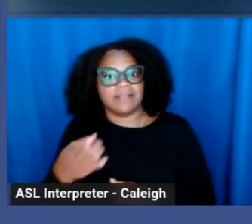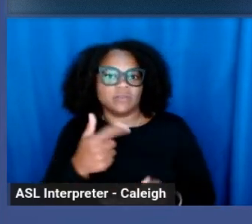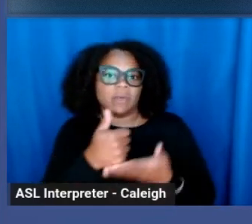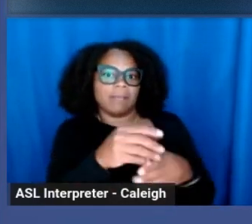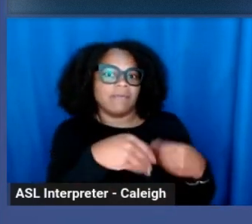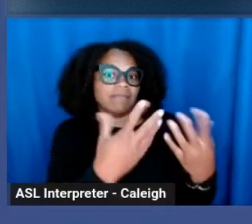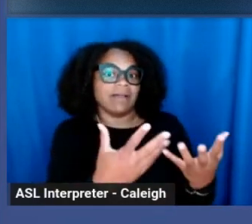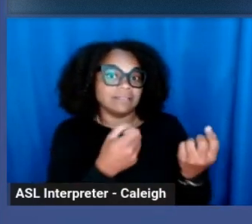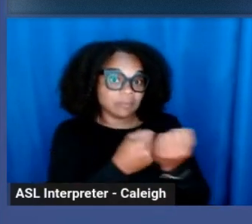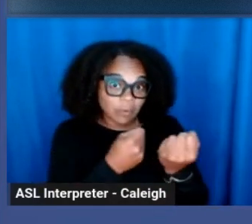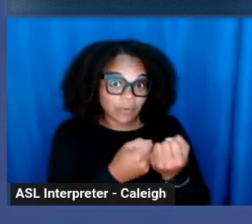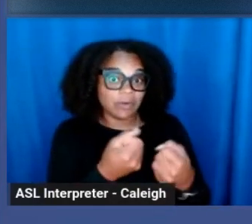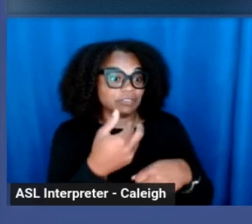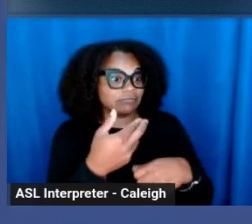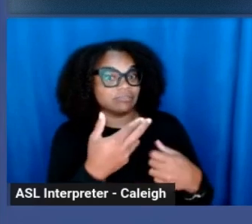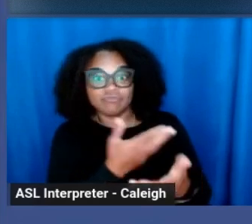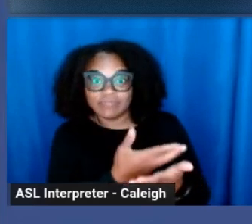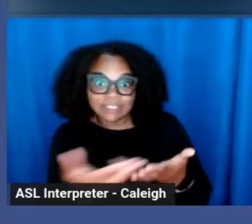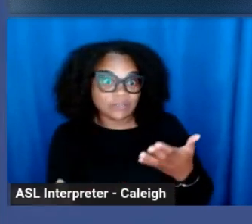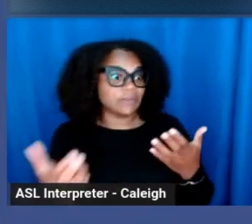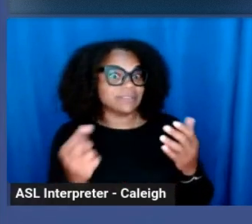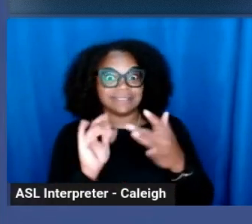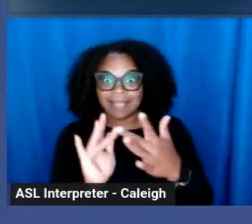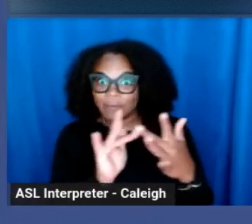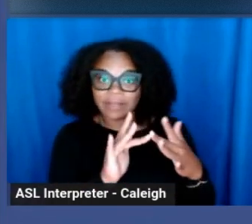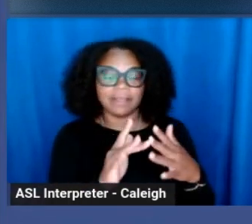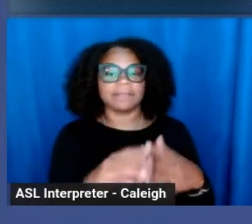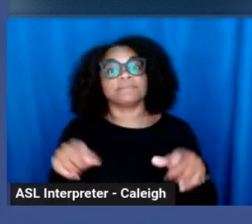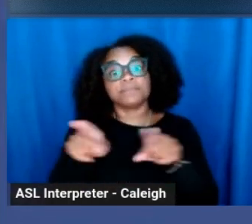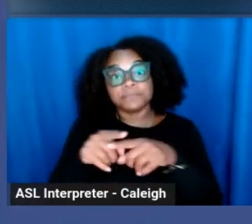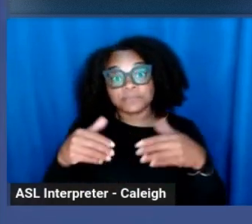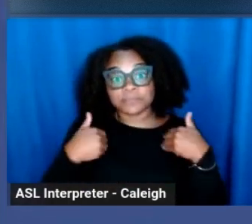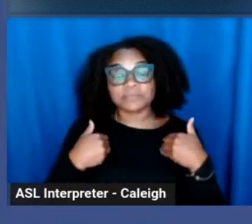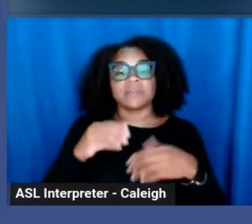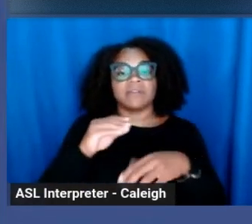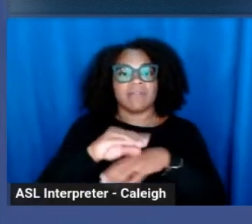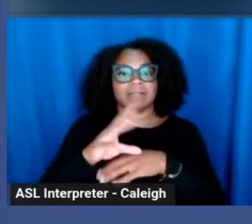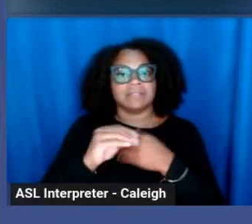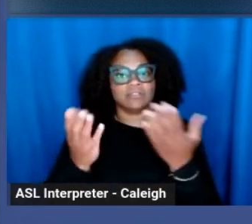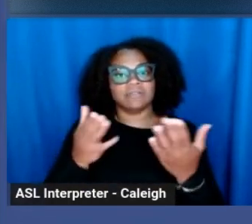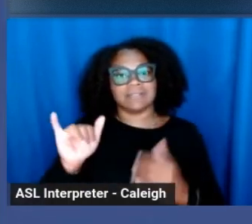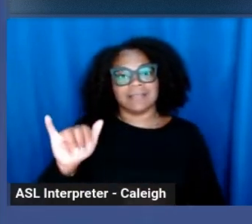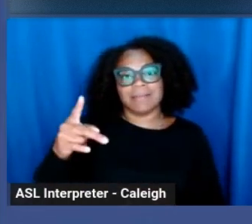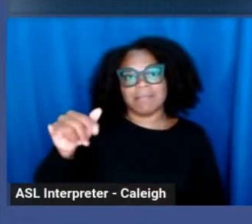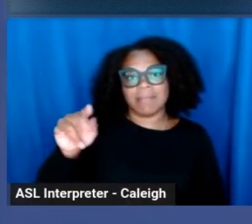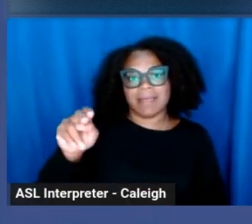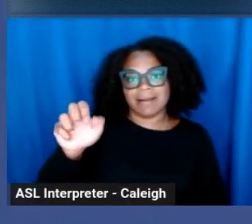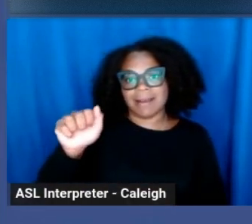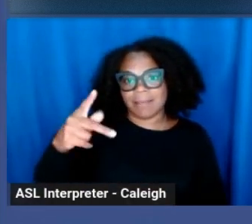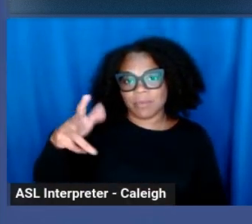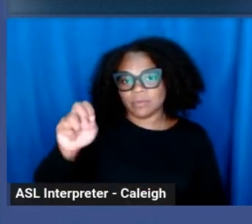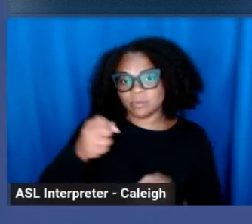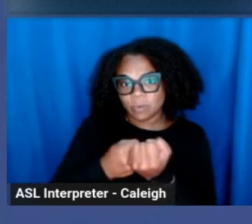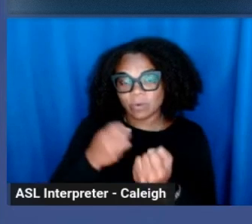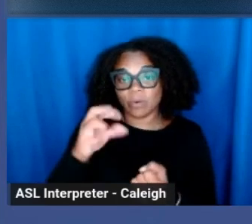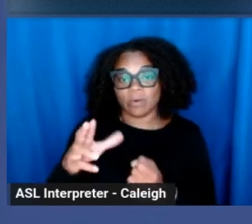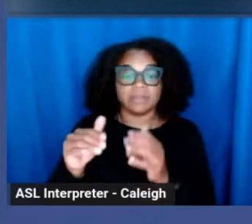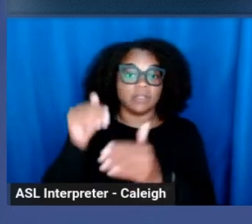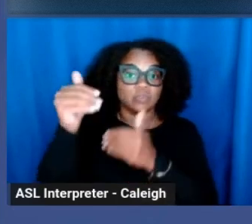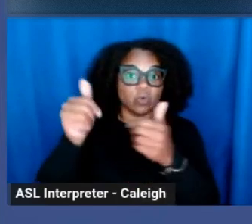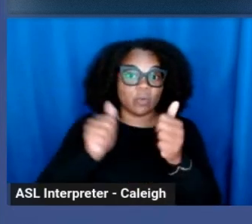resources. There are counseling services such as Pineapple Support, or the Adult Performer Advocacy